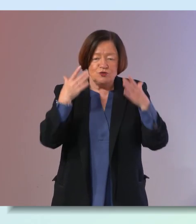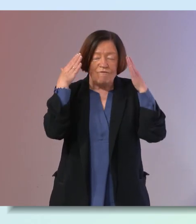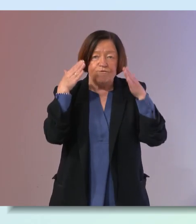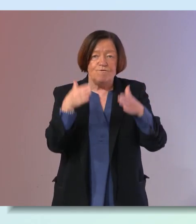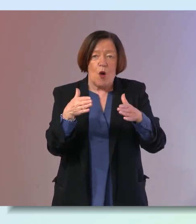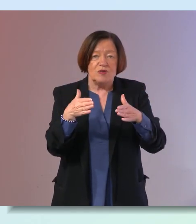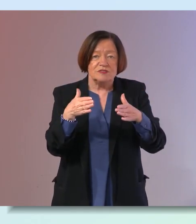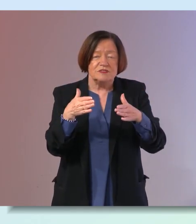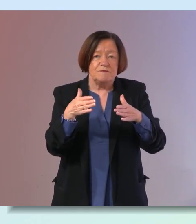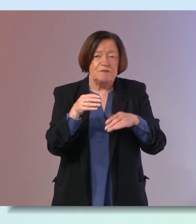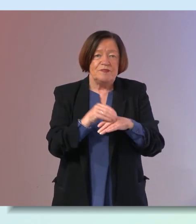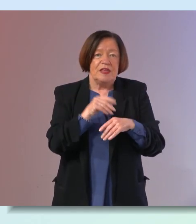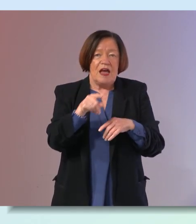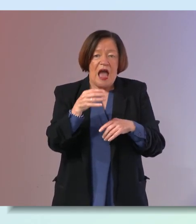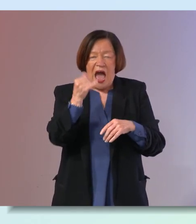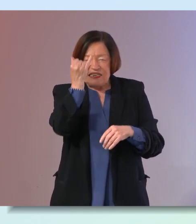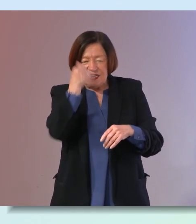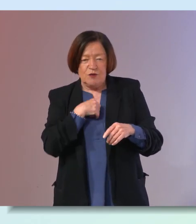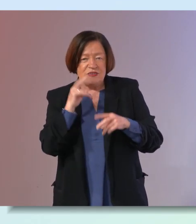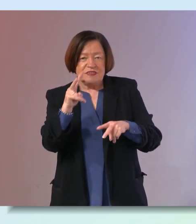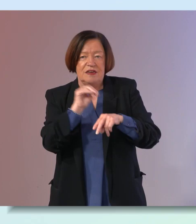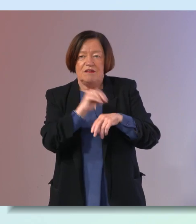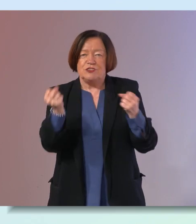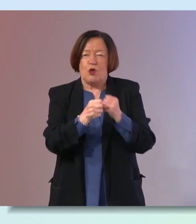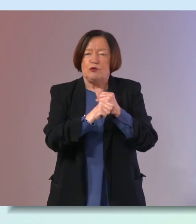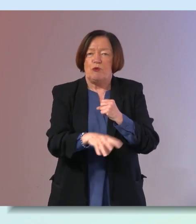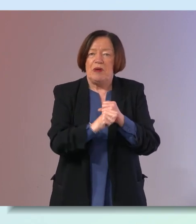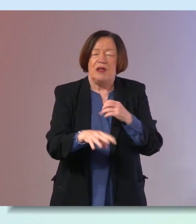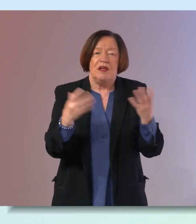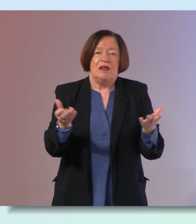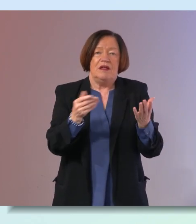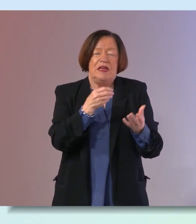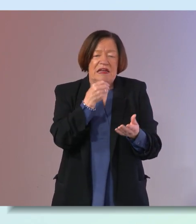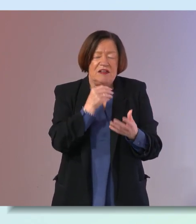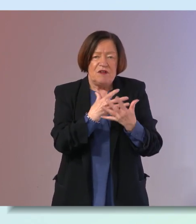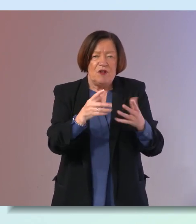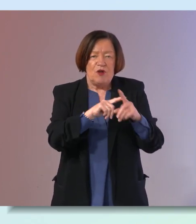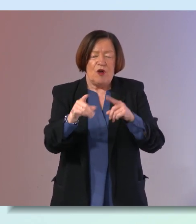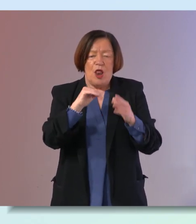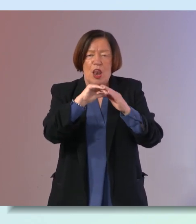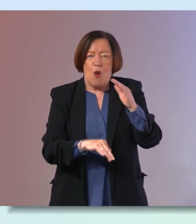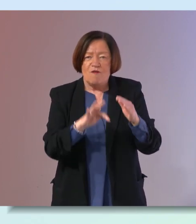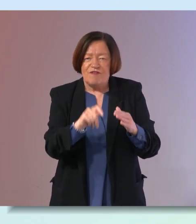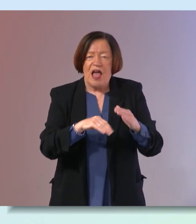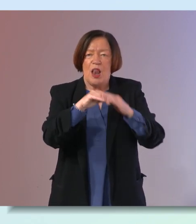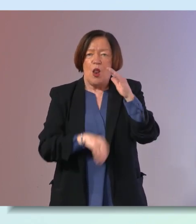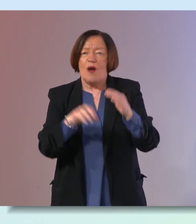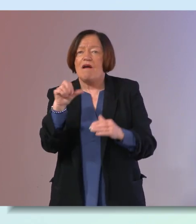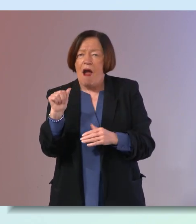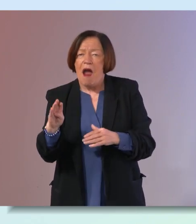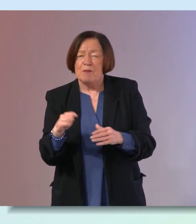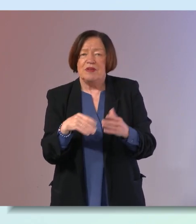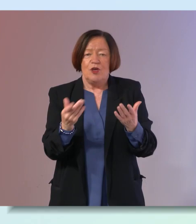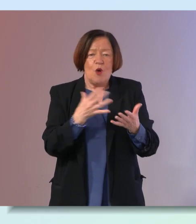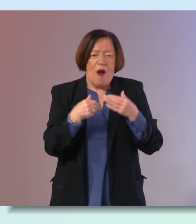on you know this ideal that we see on social media of you know clean eating low fast low carb this and and